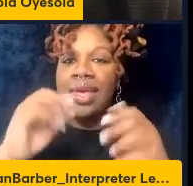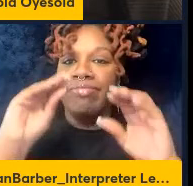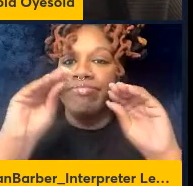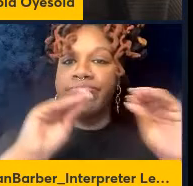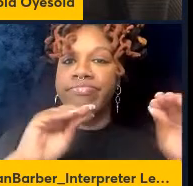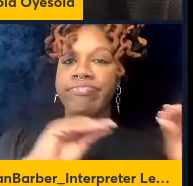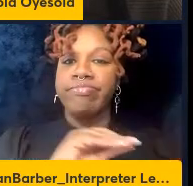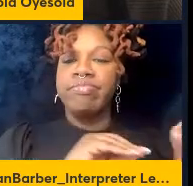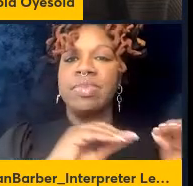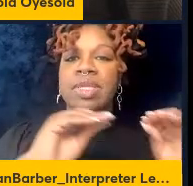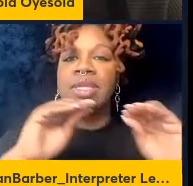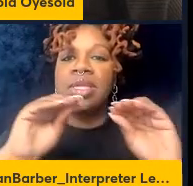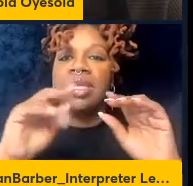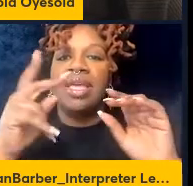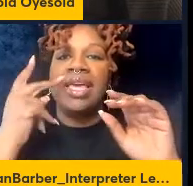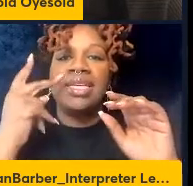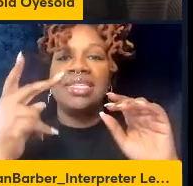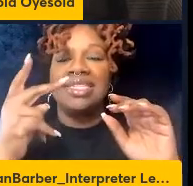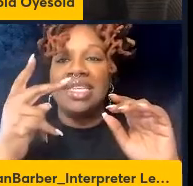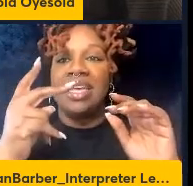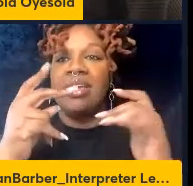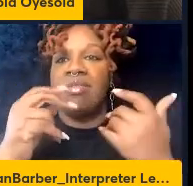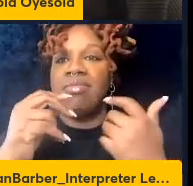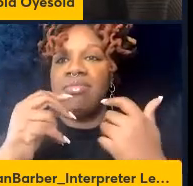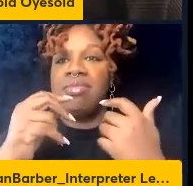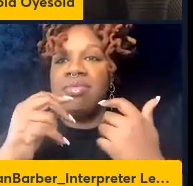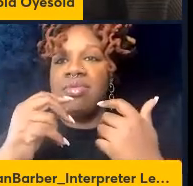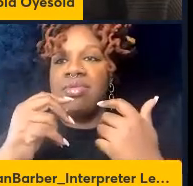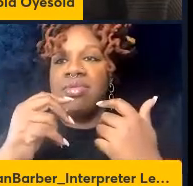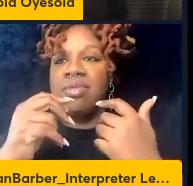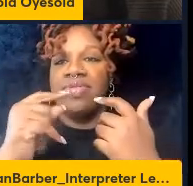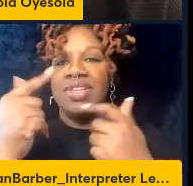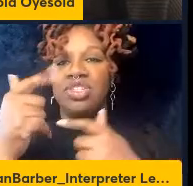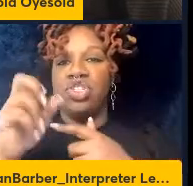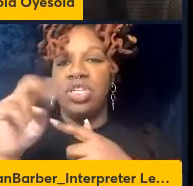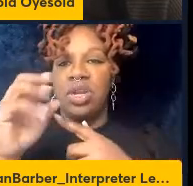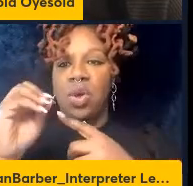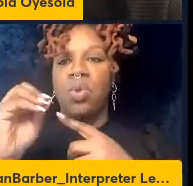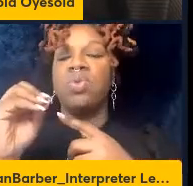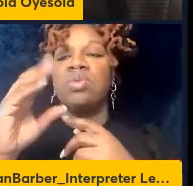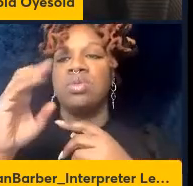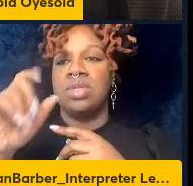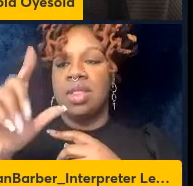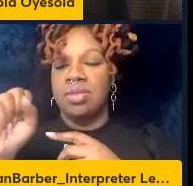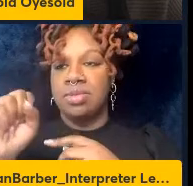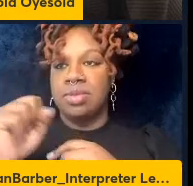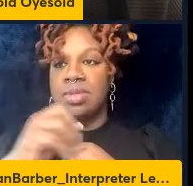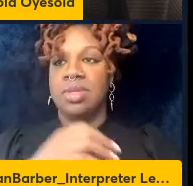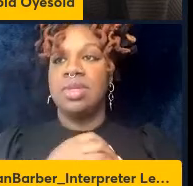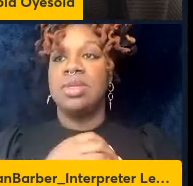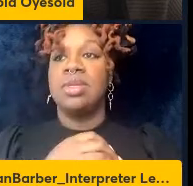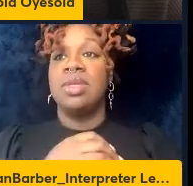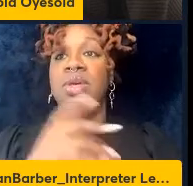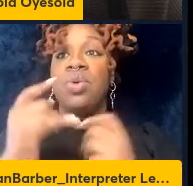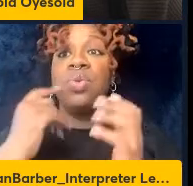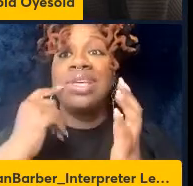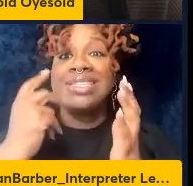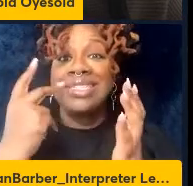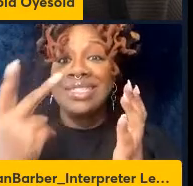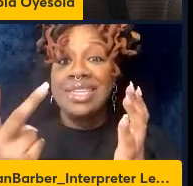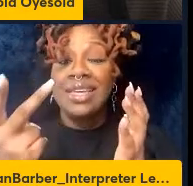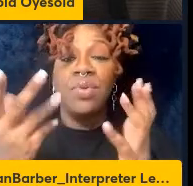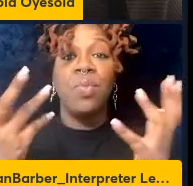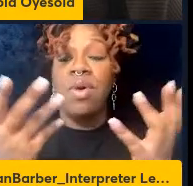of the immune cells based on this flow panel and really what we see is that